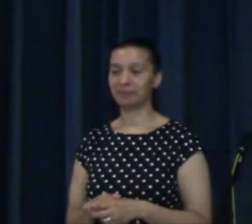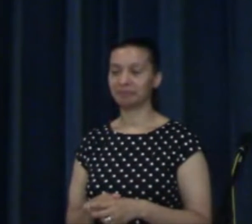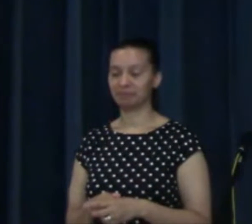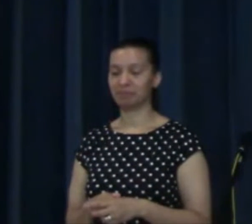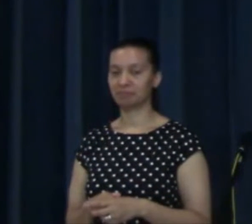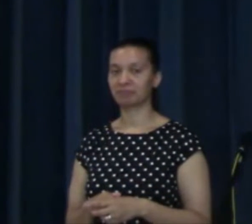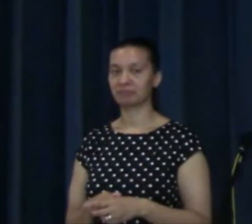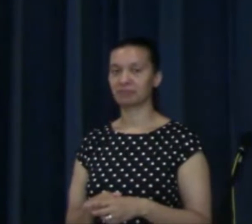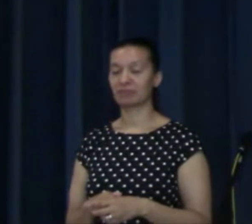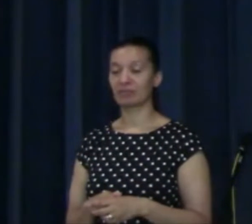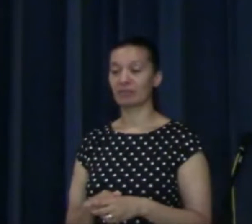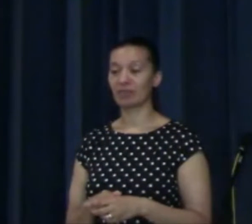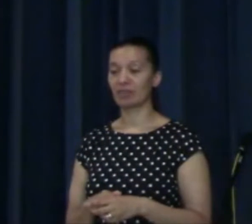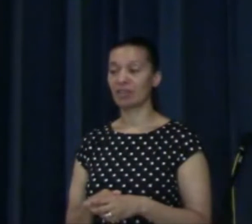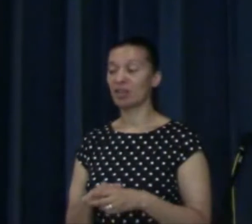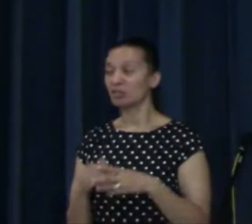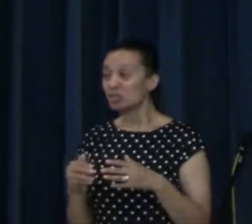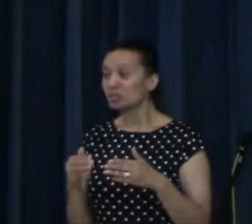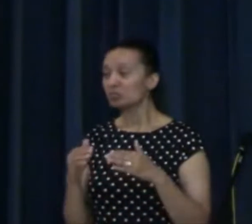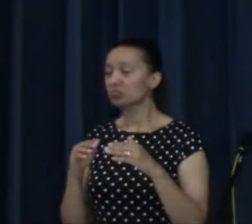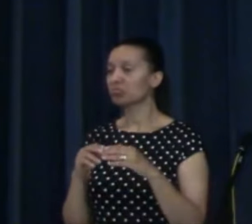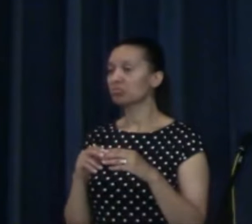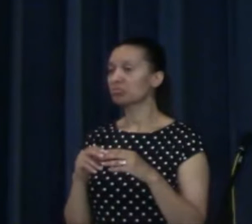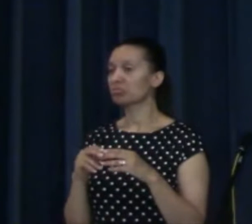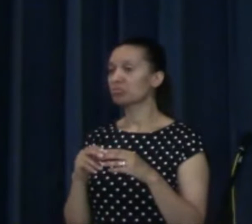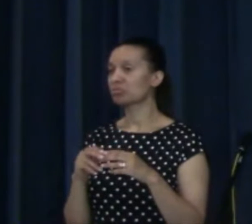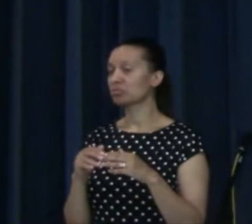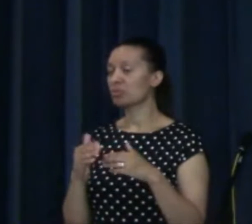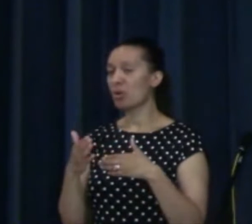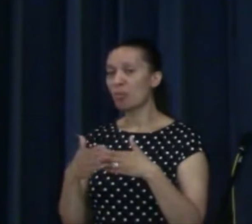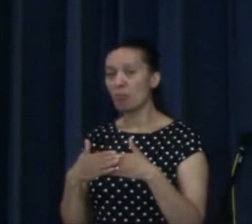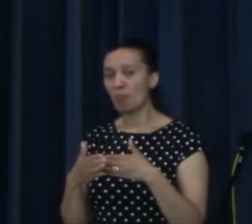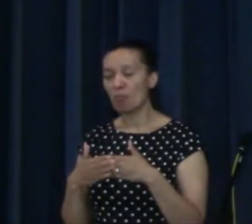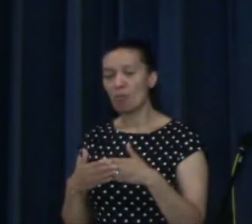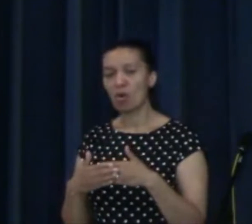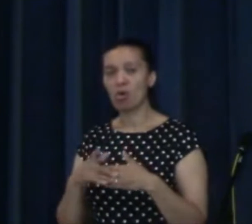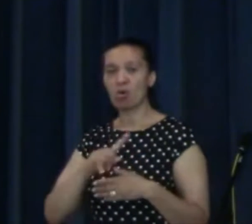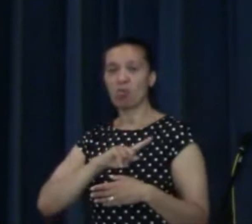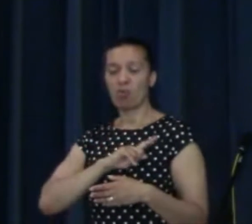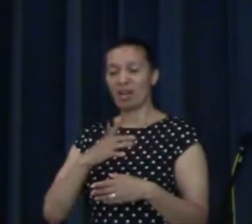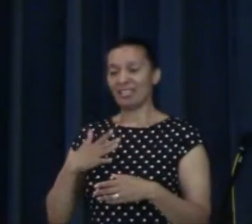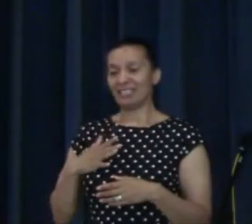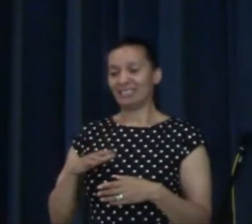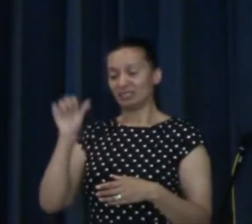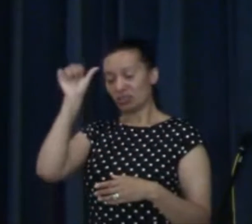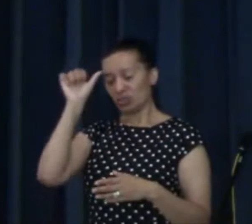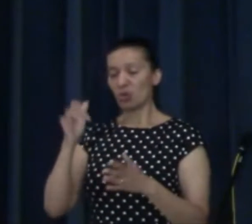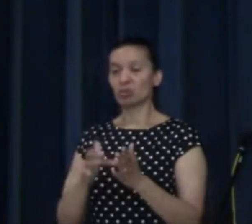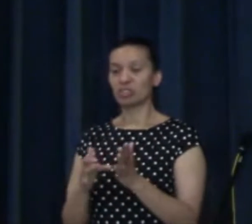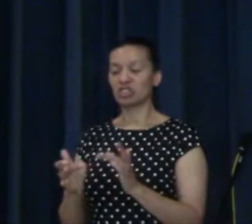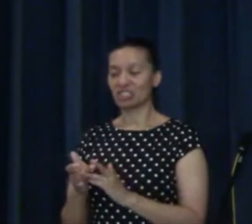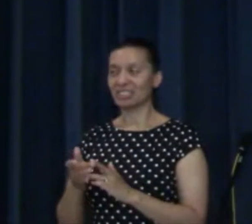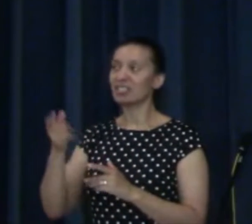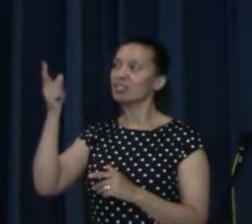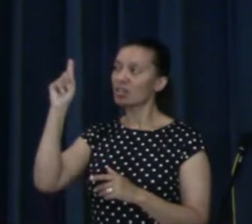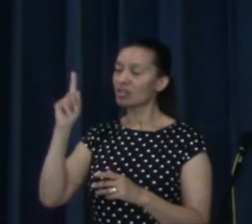And we're going to look a little bit more about why we need to know God and know Jesus in a few moments.